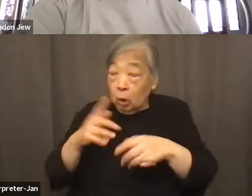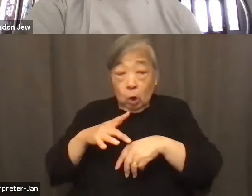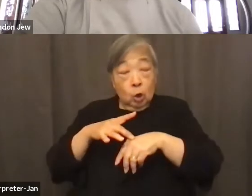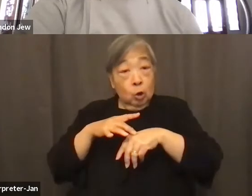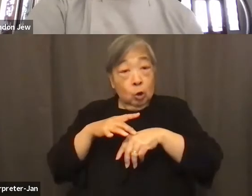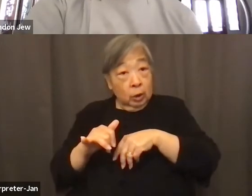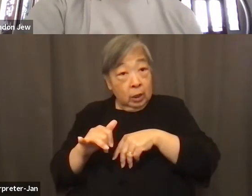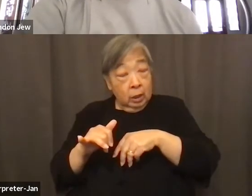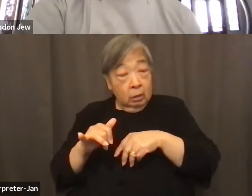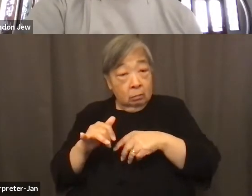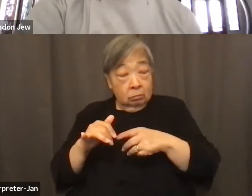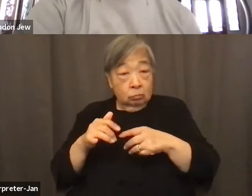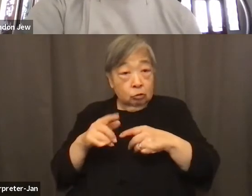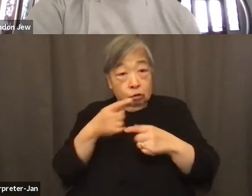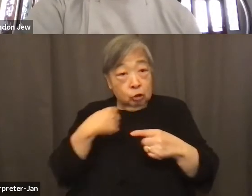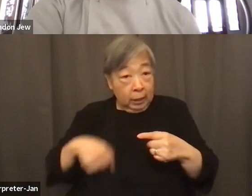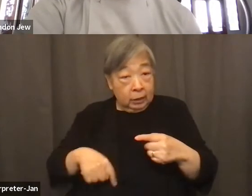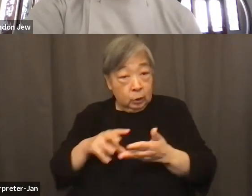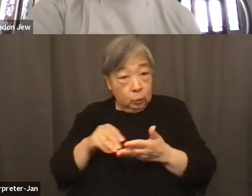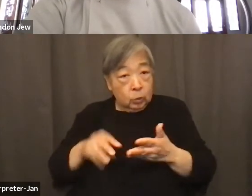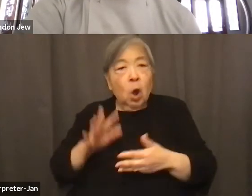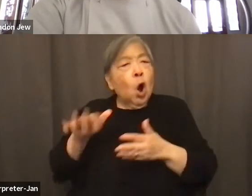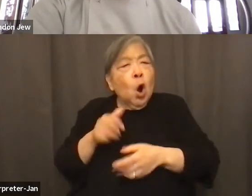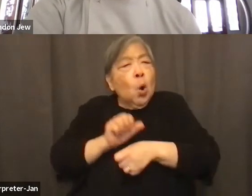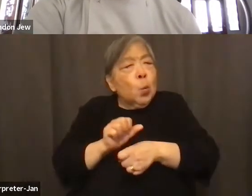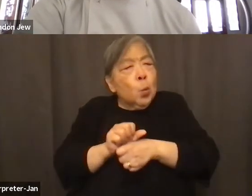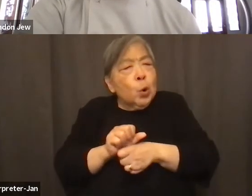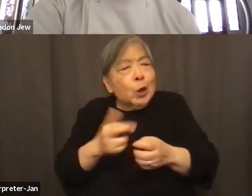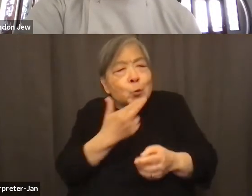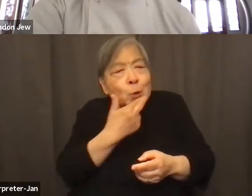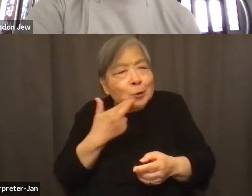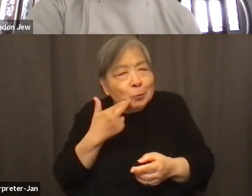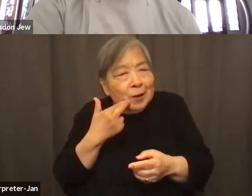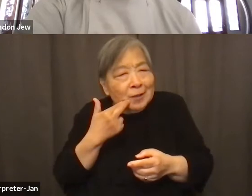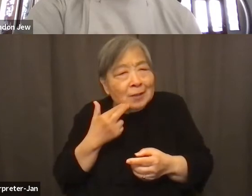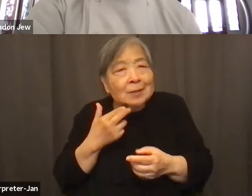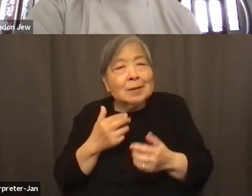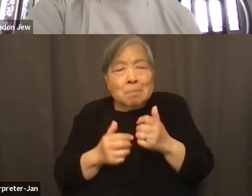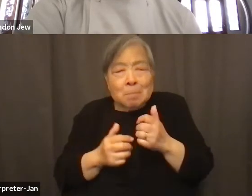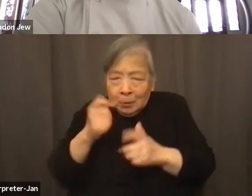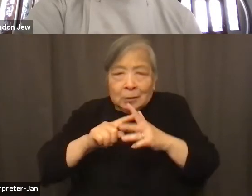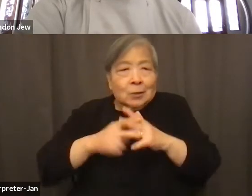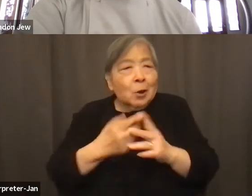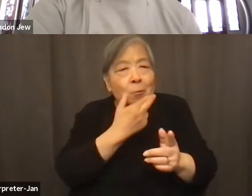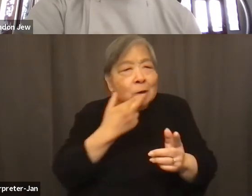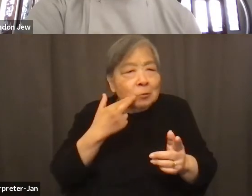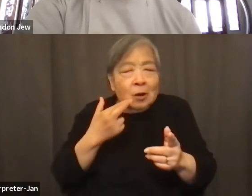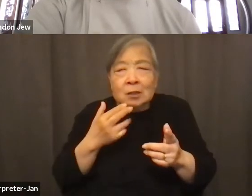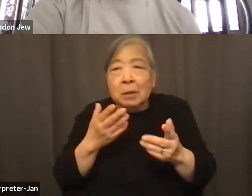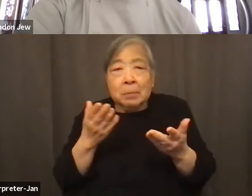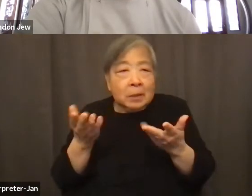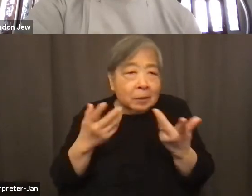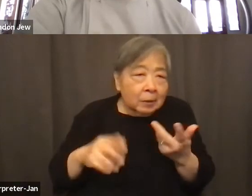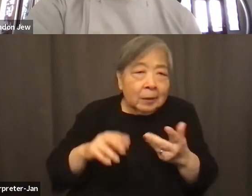Chinese students, all work in restaurants in one form or another, whether as a busboy, waiter, bartender, maitre